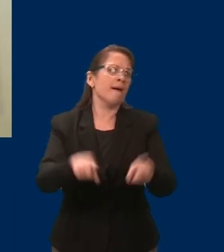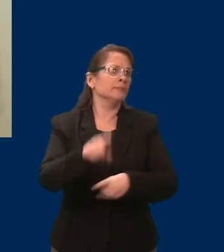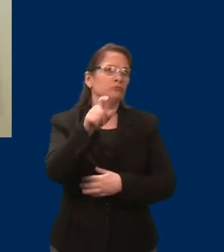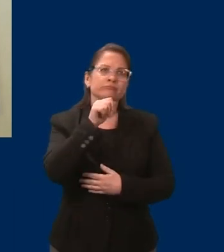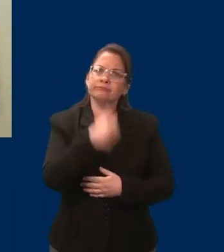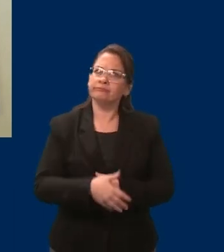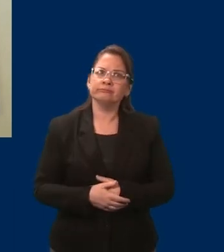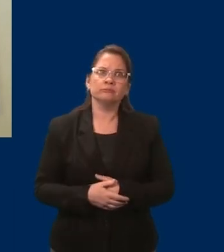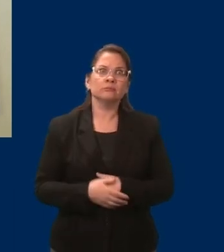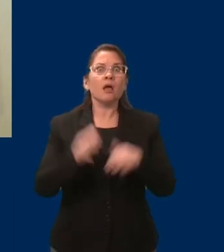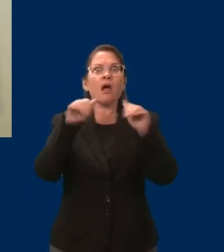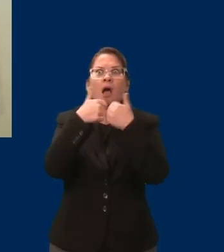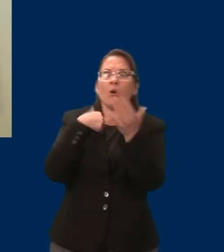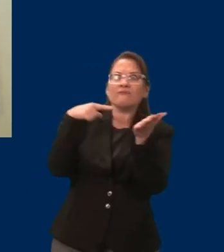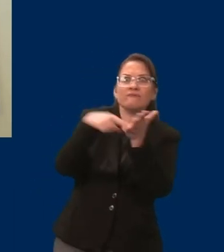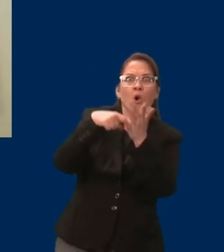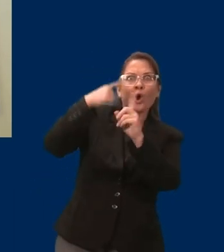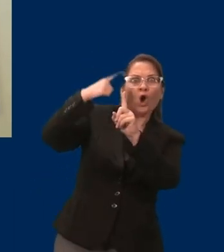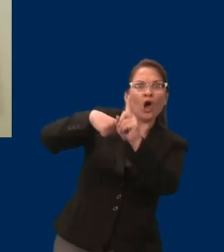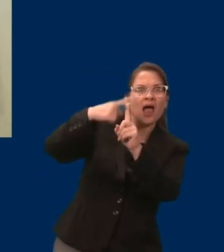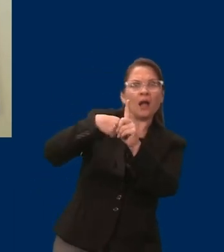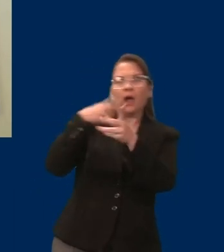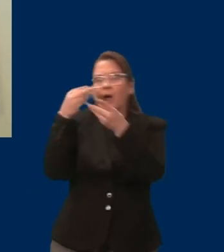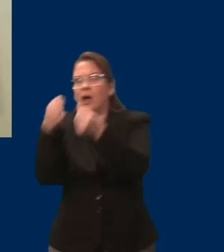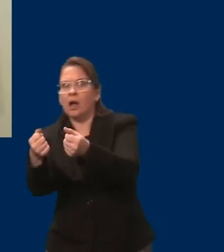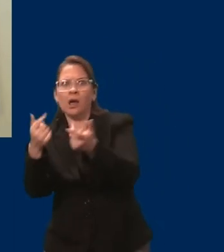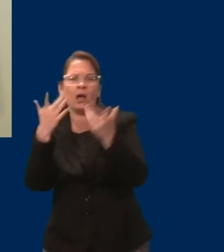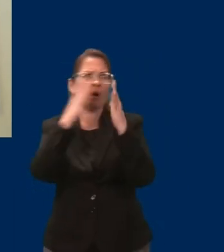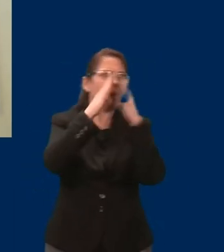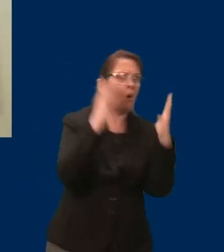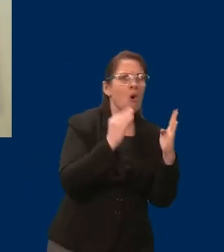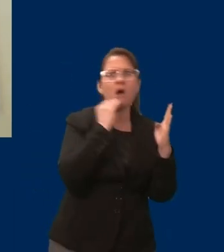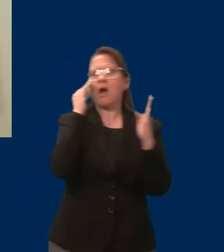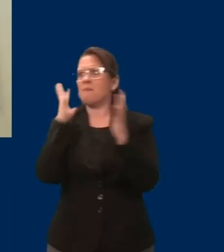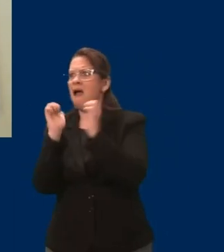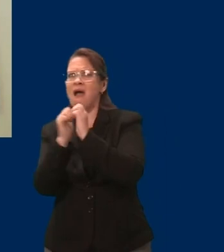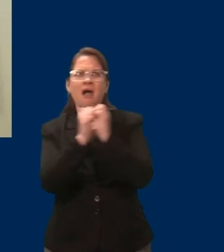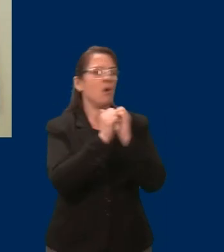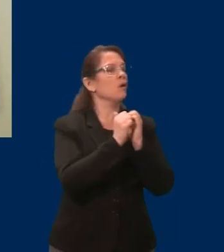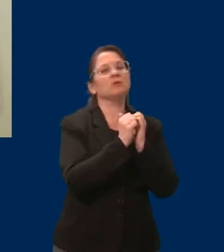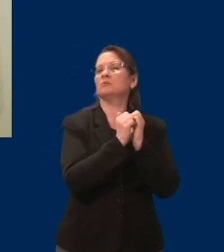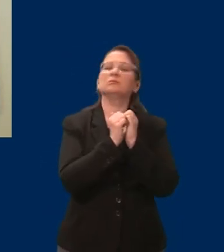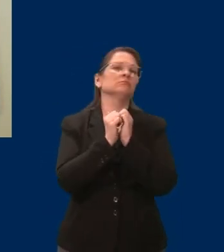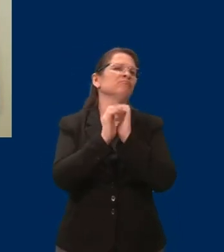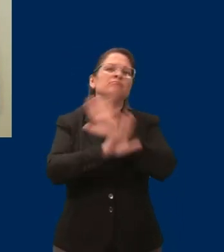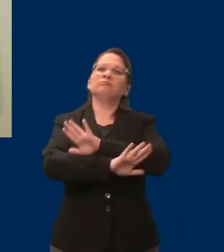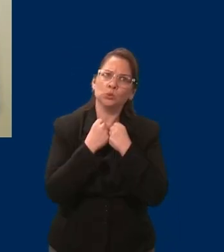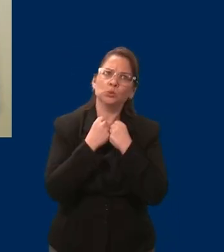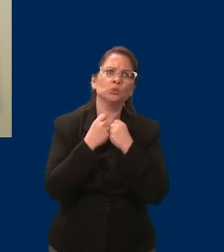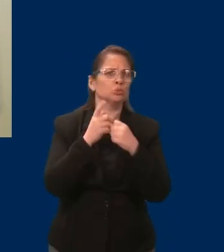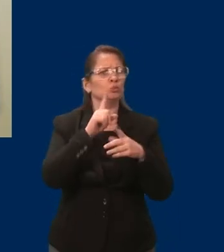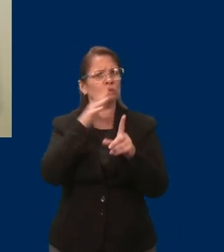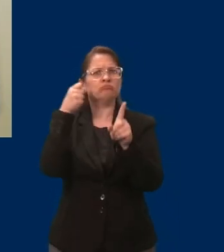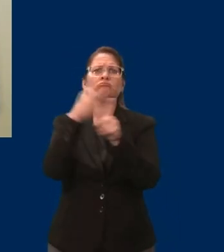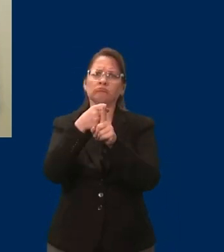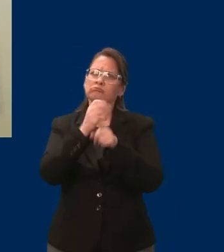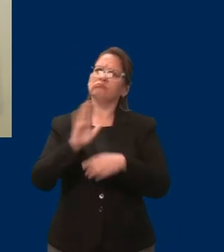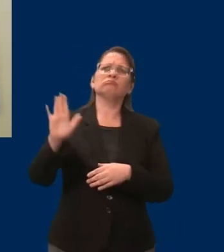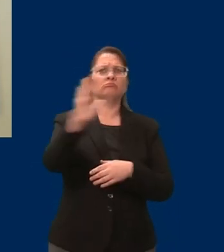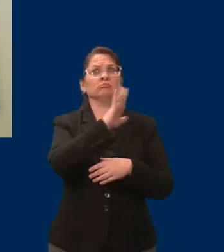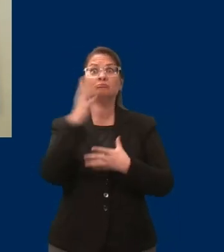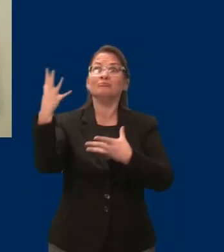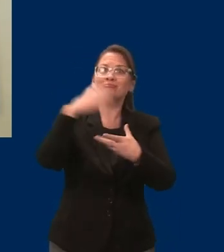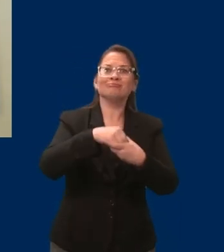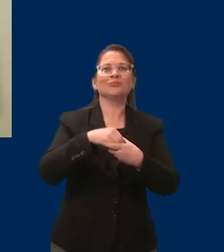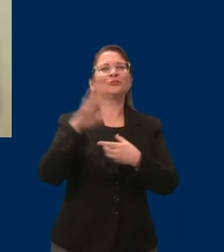offers the accommodations that they need to be able to live safely and comfortably each day. So please do not let the